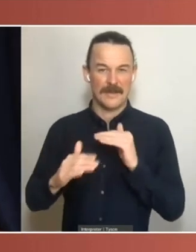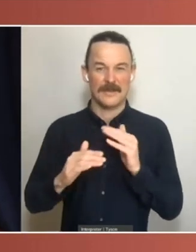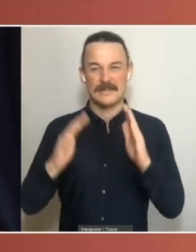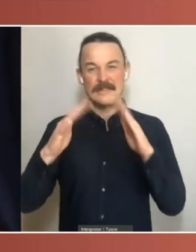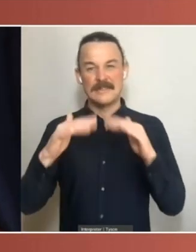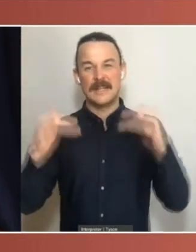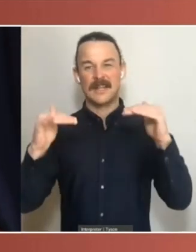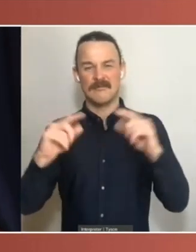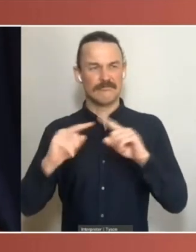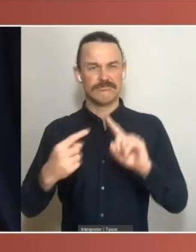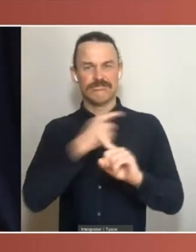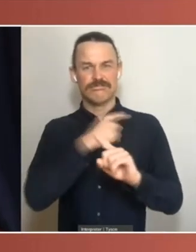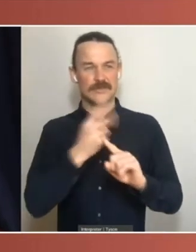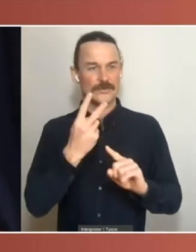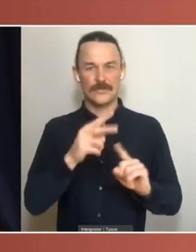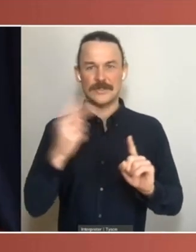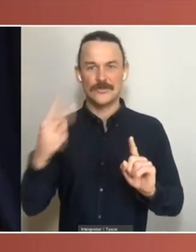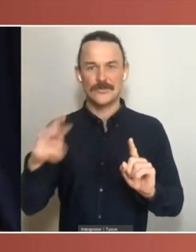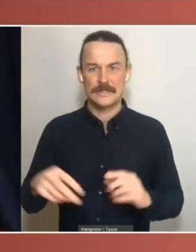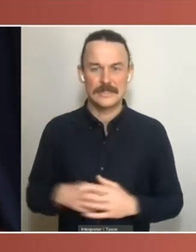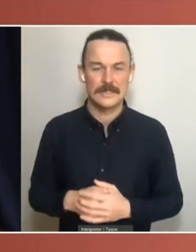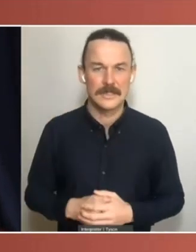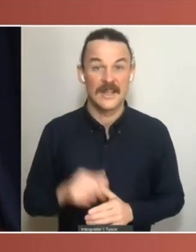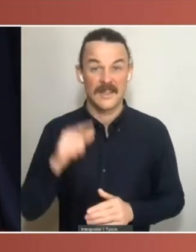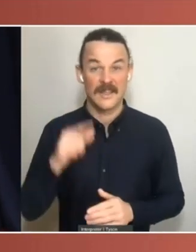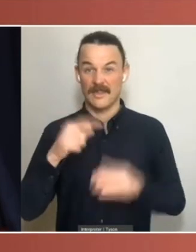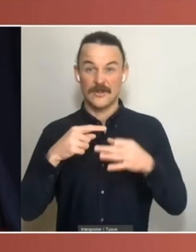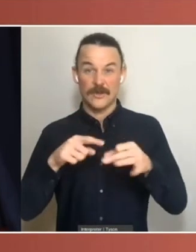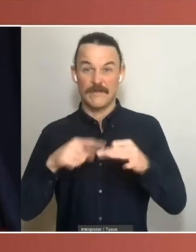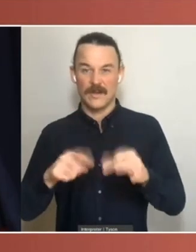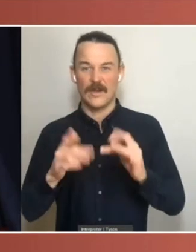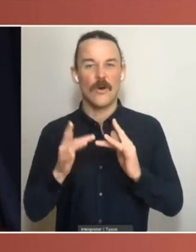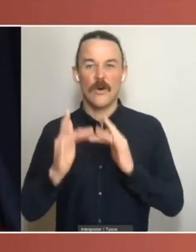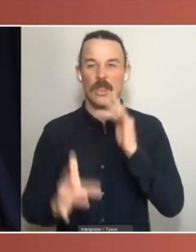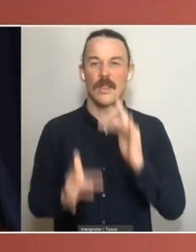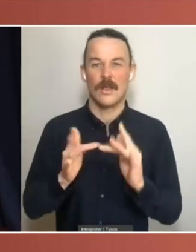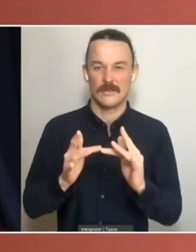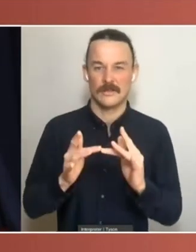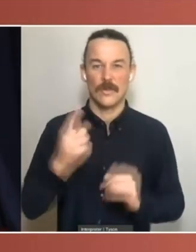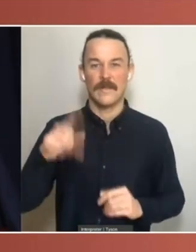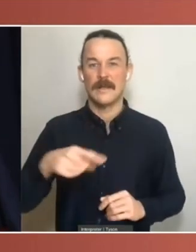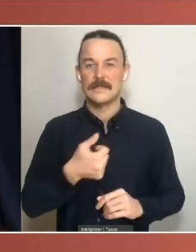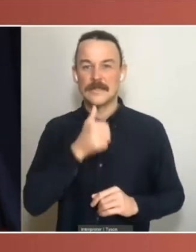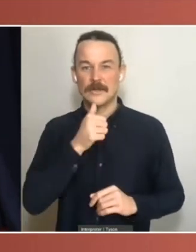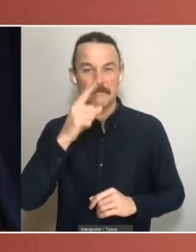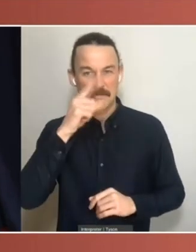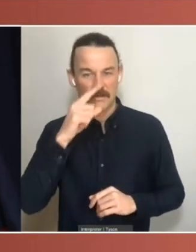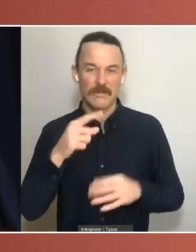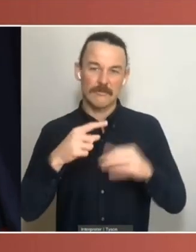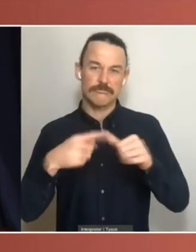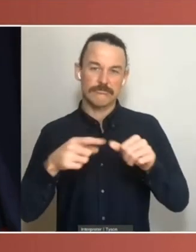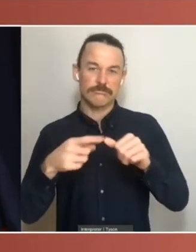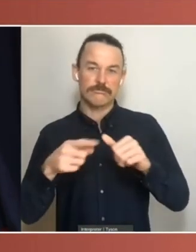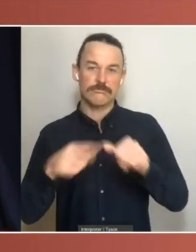was an online survey of 1,600 people. And that's done through an online panel